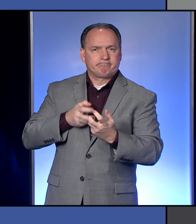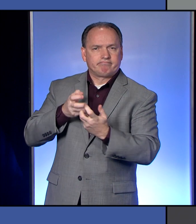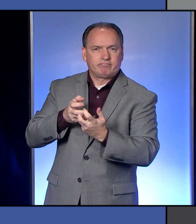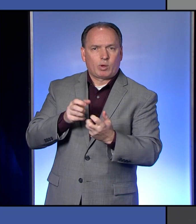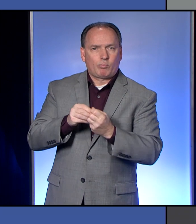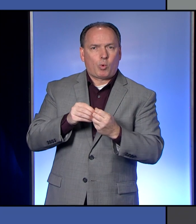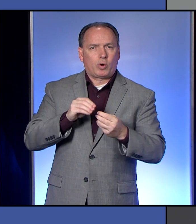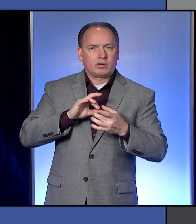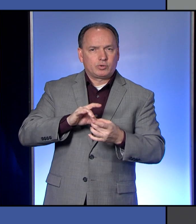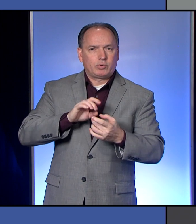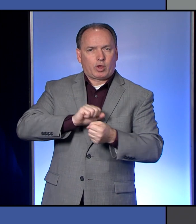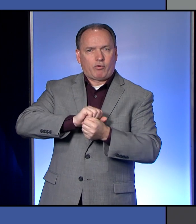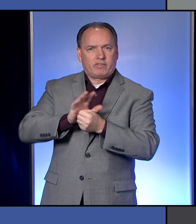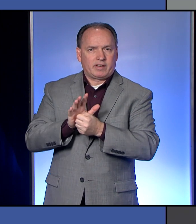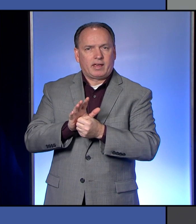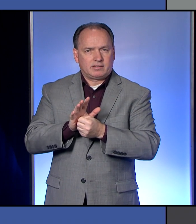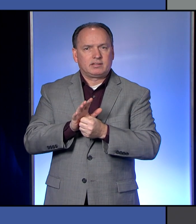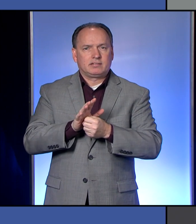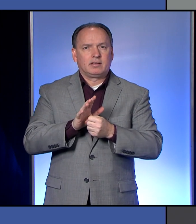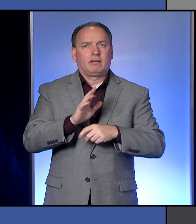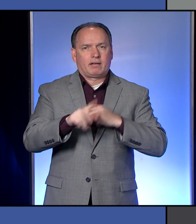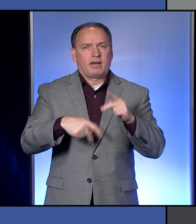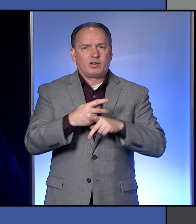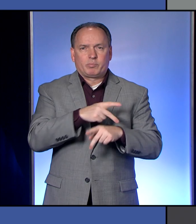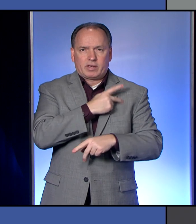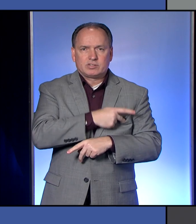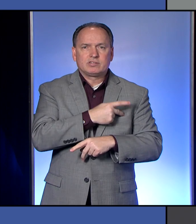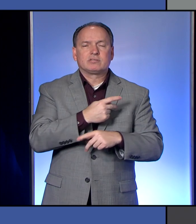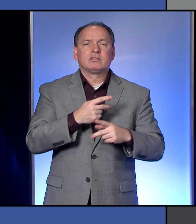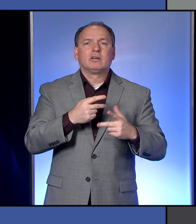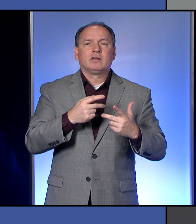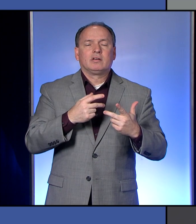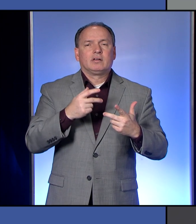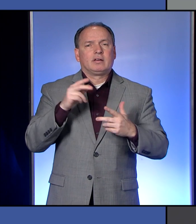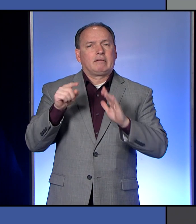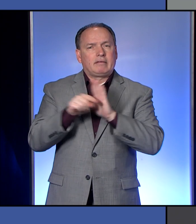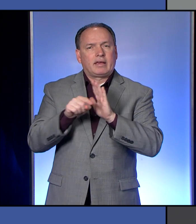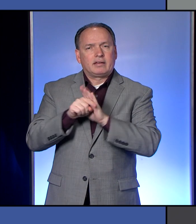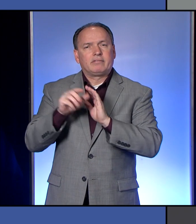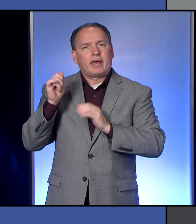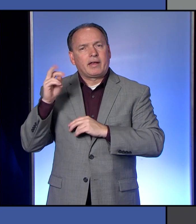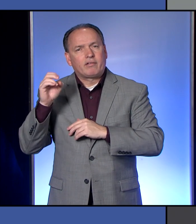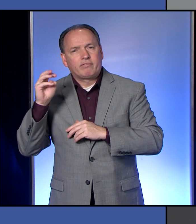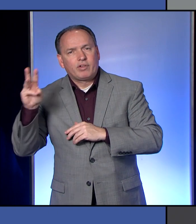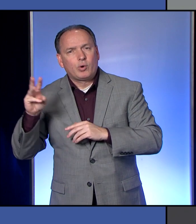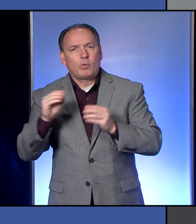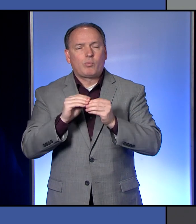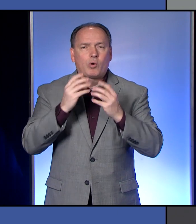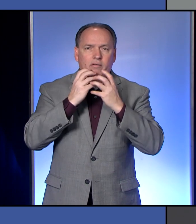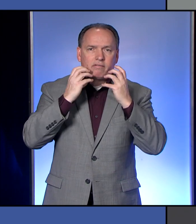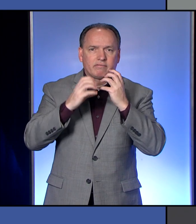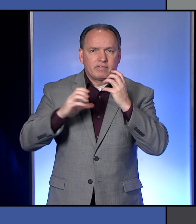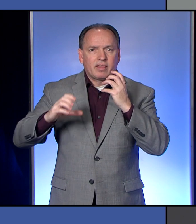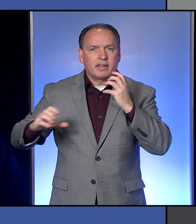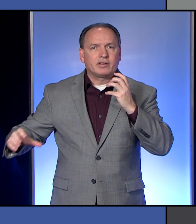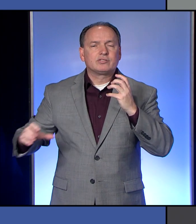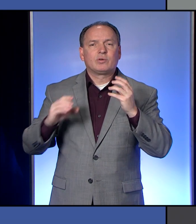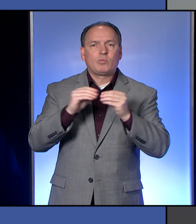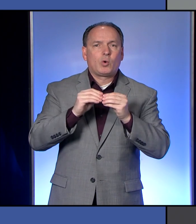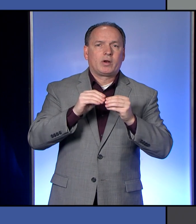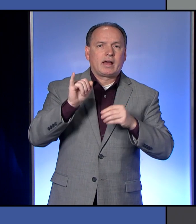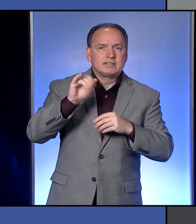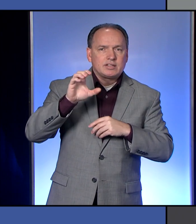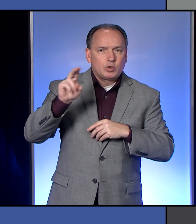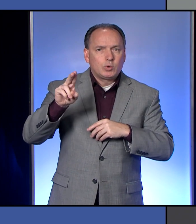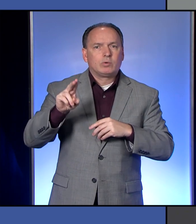the COVID type of patient, whether it's negative airflow, more intensive care units, more ventilators. So we are really